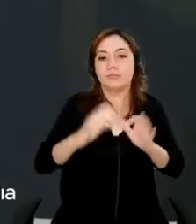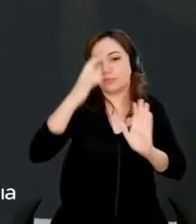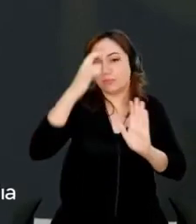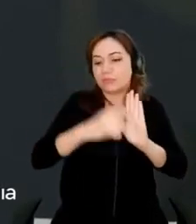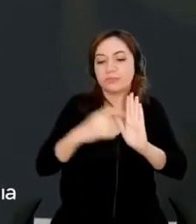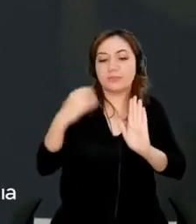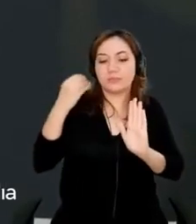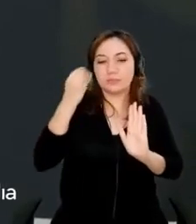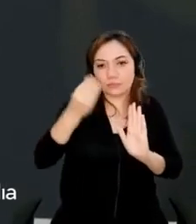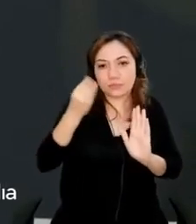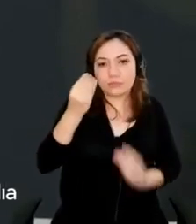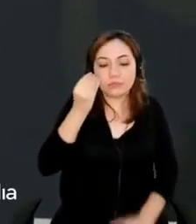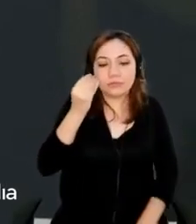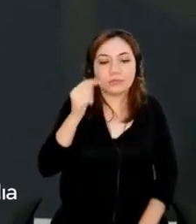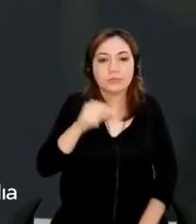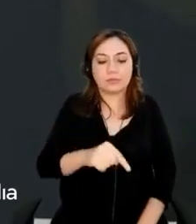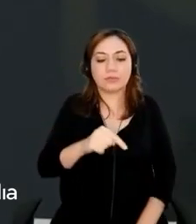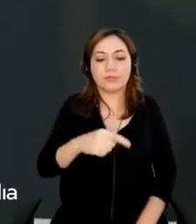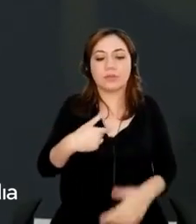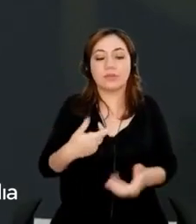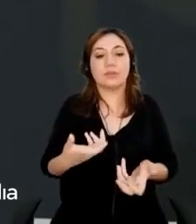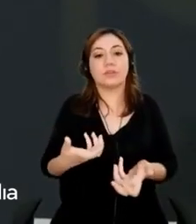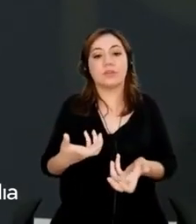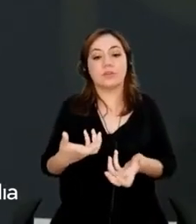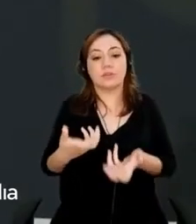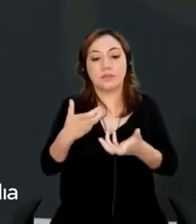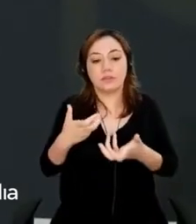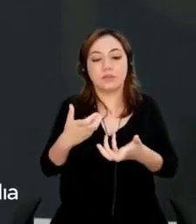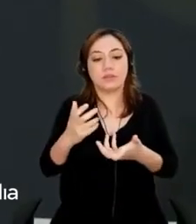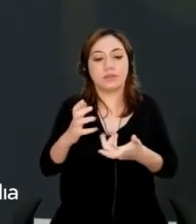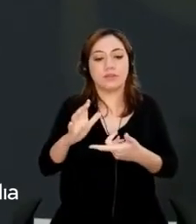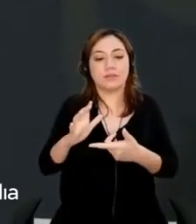So, I wanted to, is this up here? Okay.